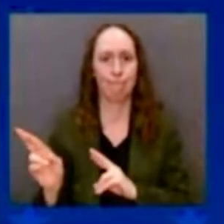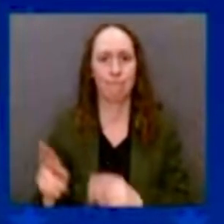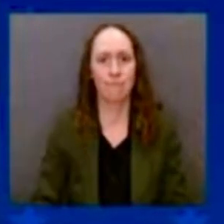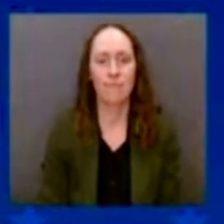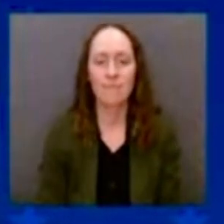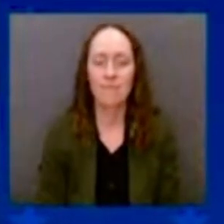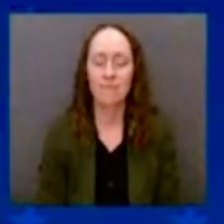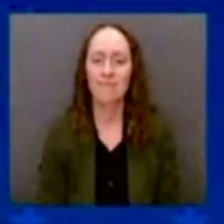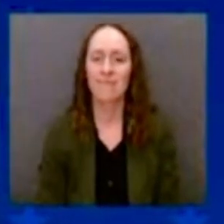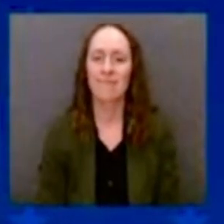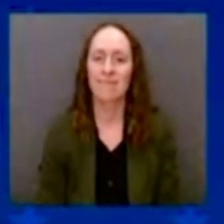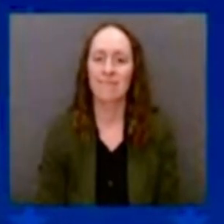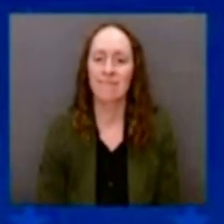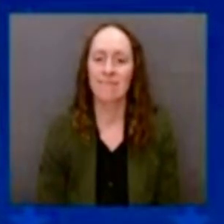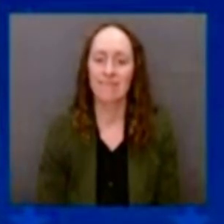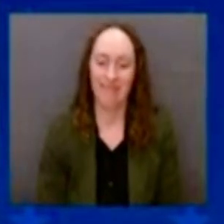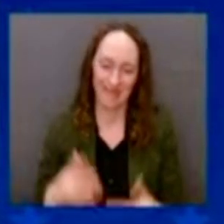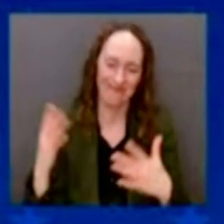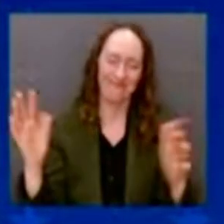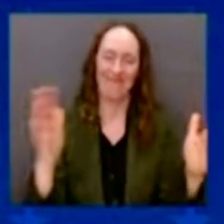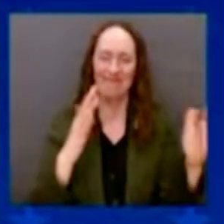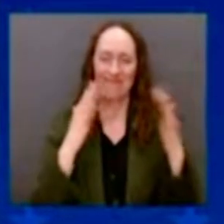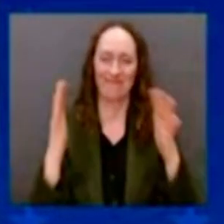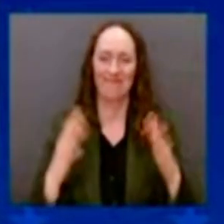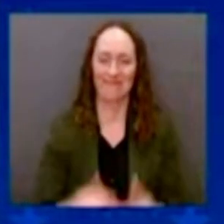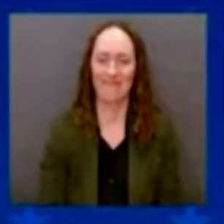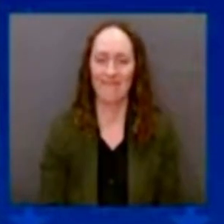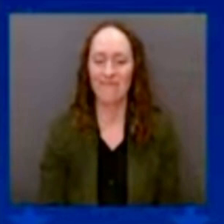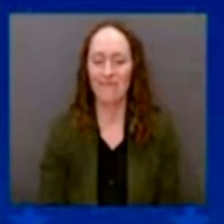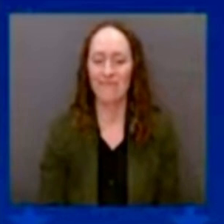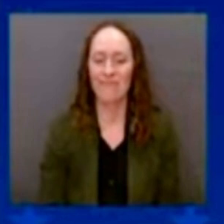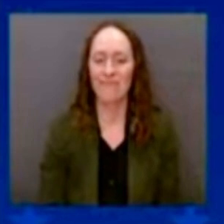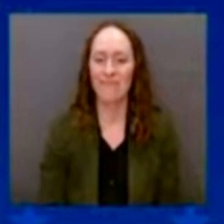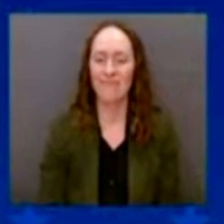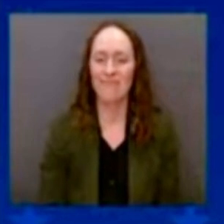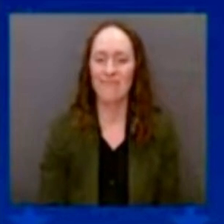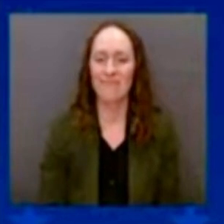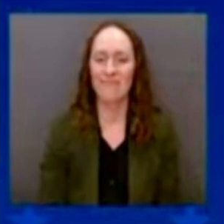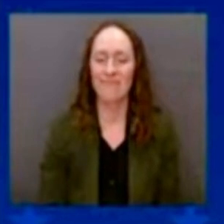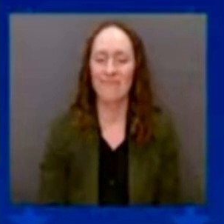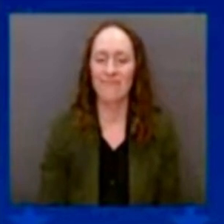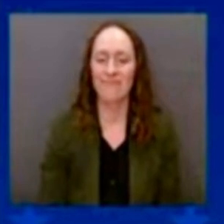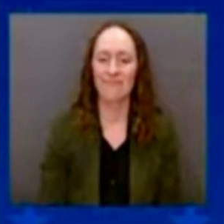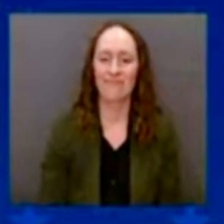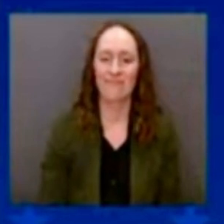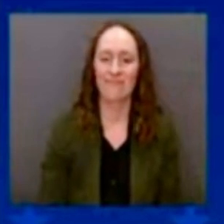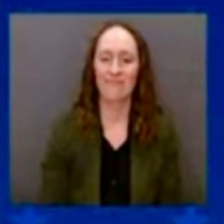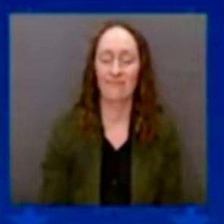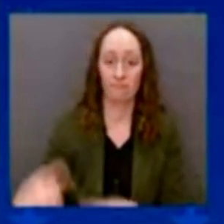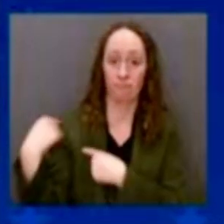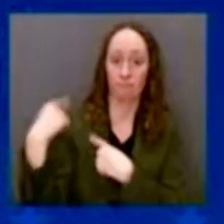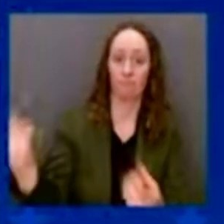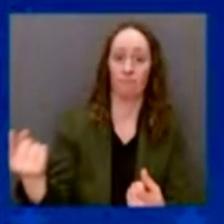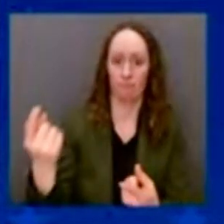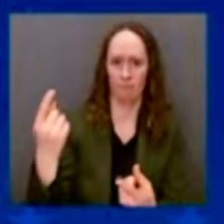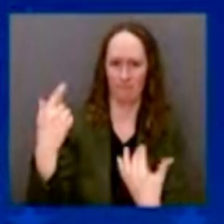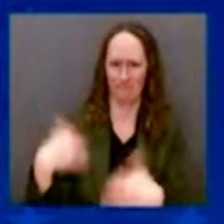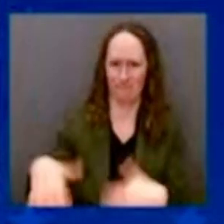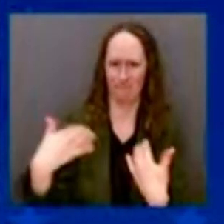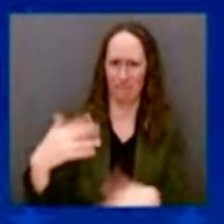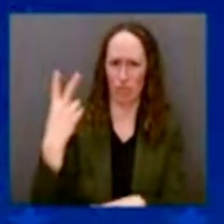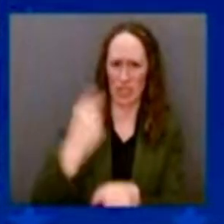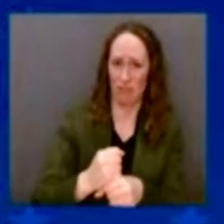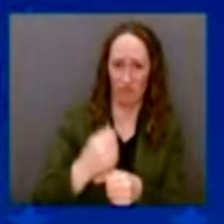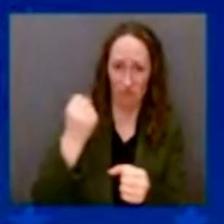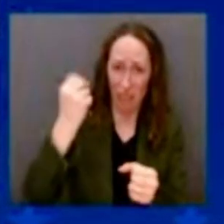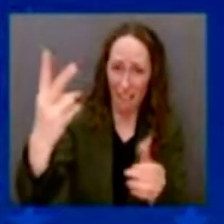In the past two years, we've created, as I said, 12 million jobs — more than two years than any president's done in four years. I don't have